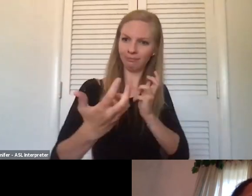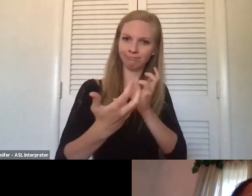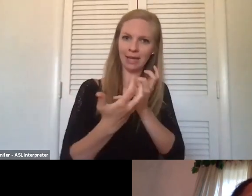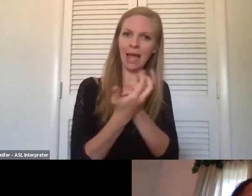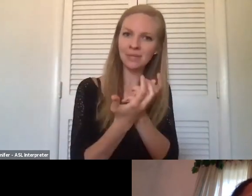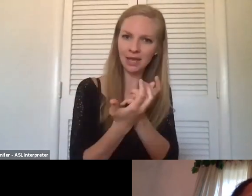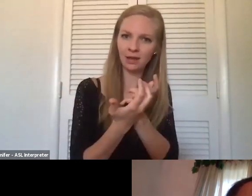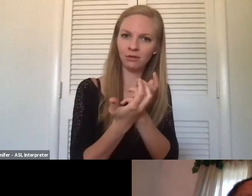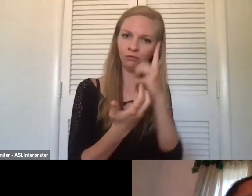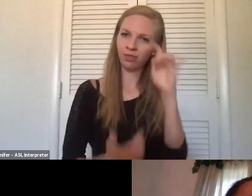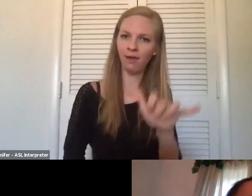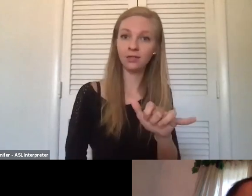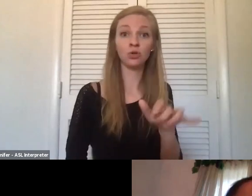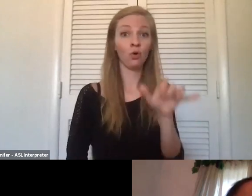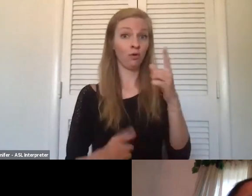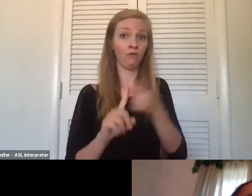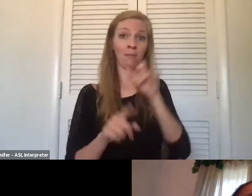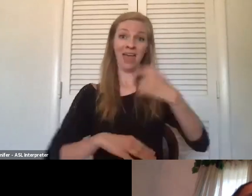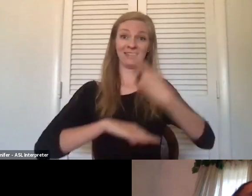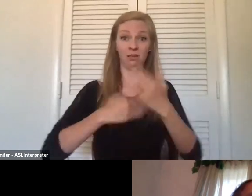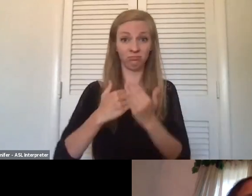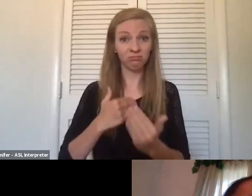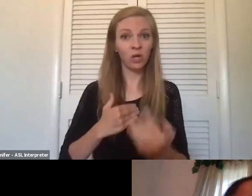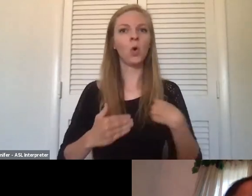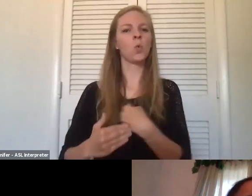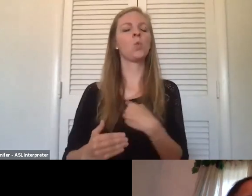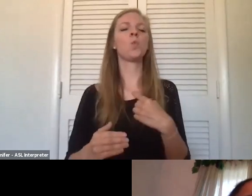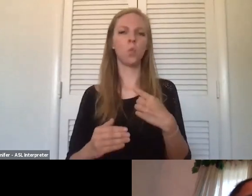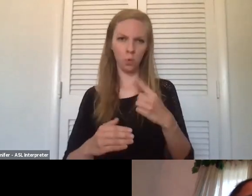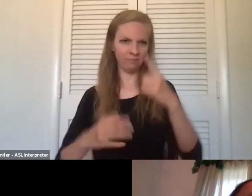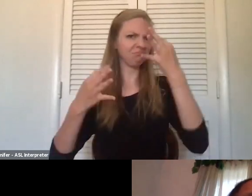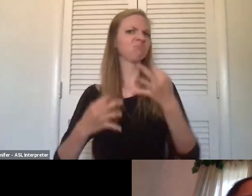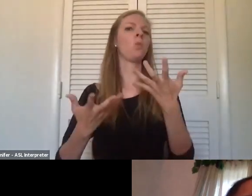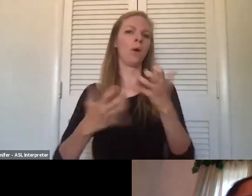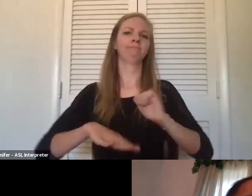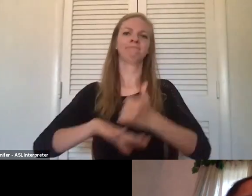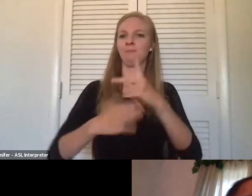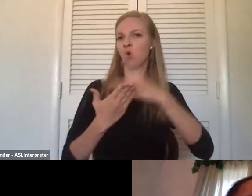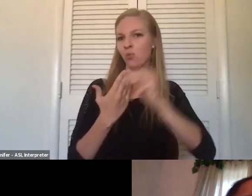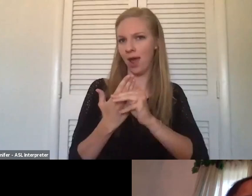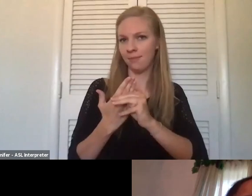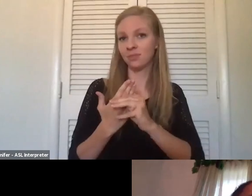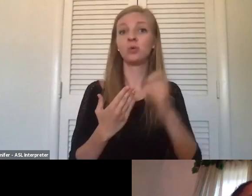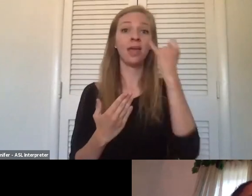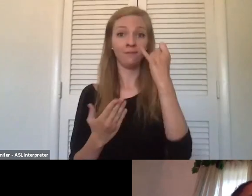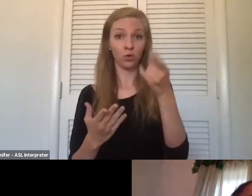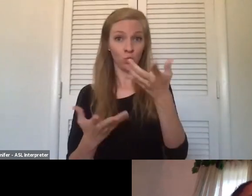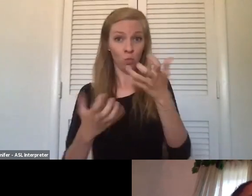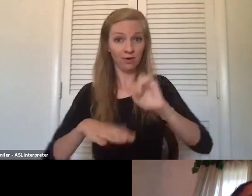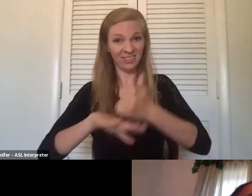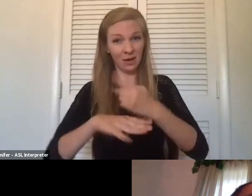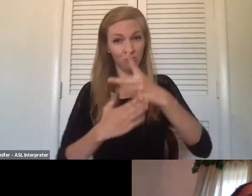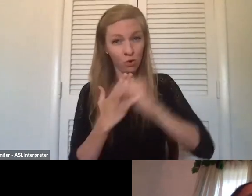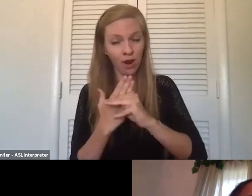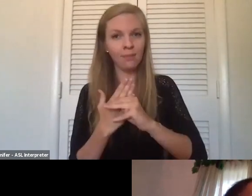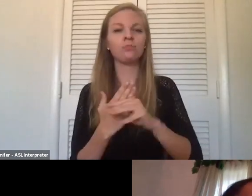So from that day on, we looked at putting a program together. And when you have a program, it has to have the right, because you